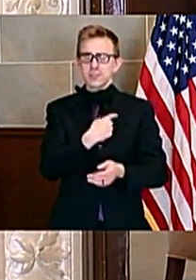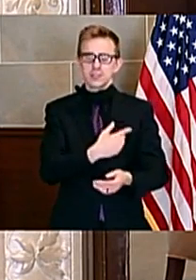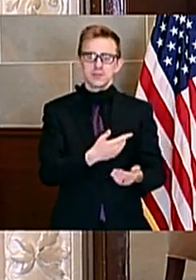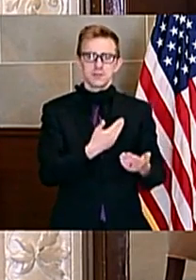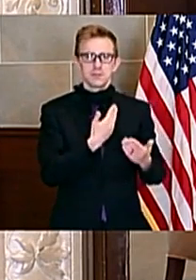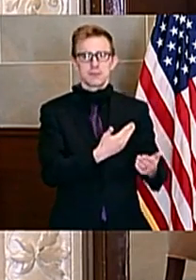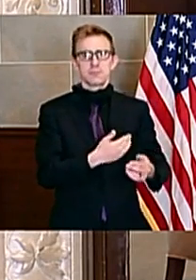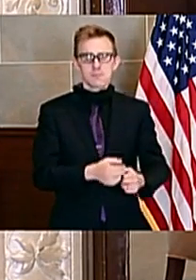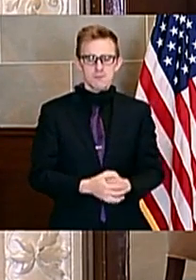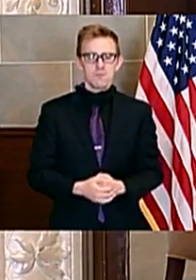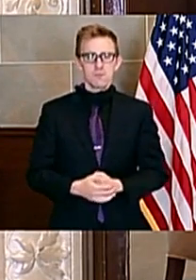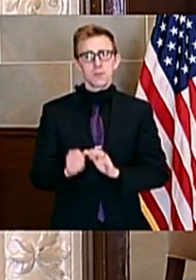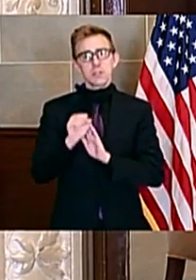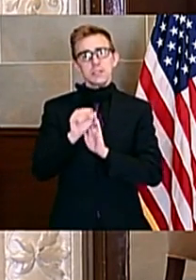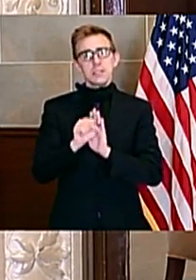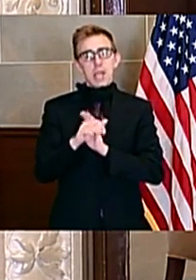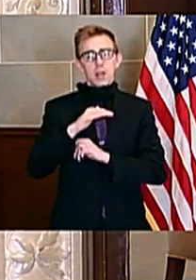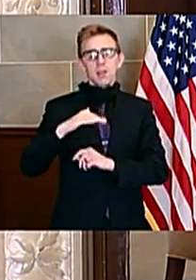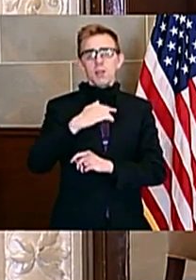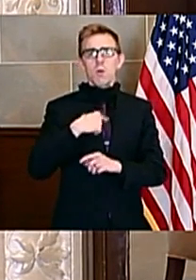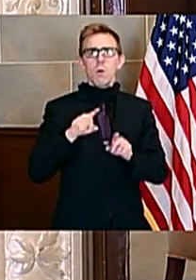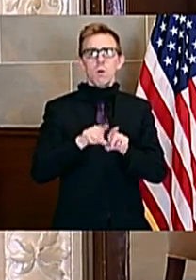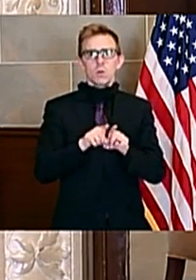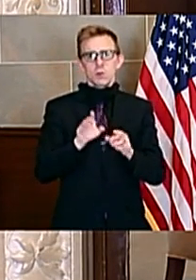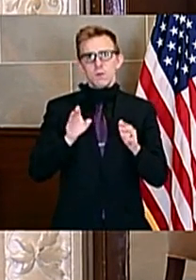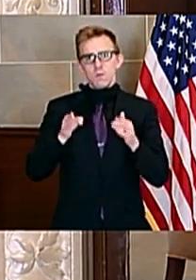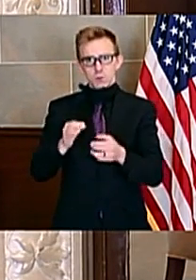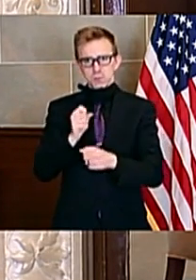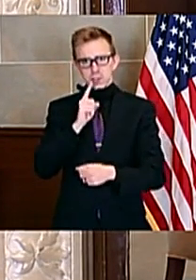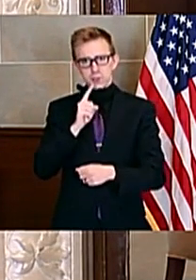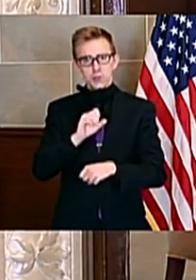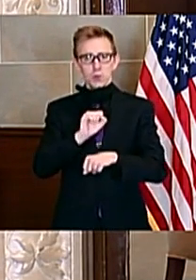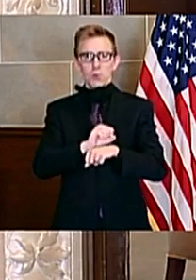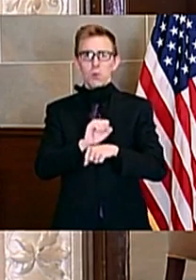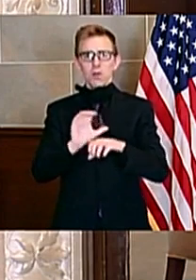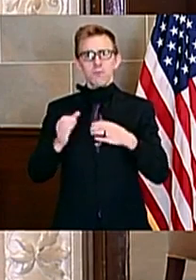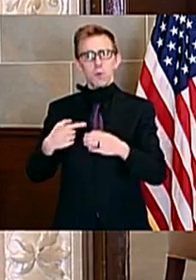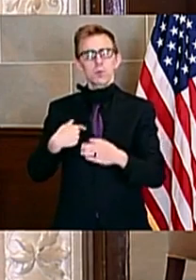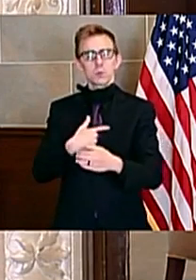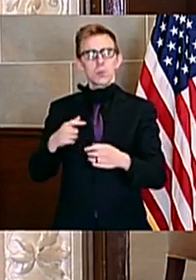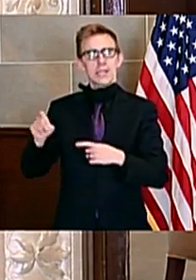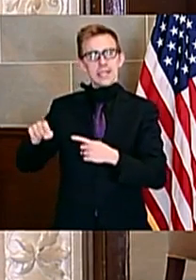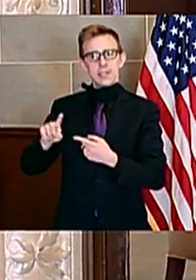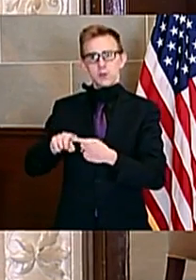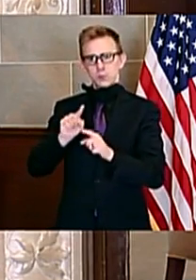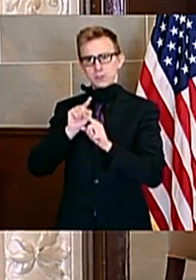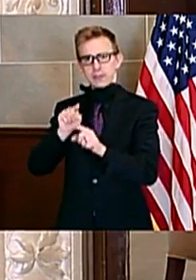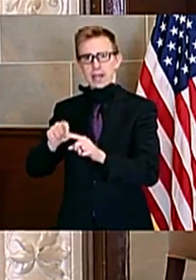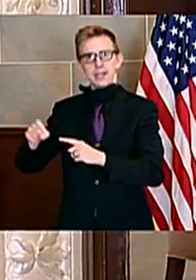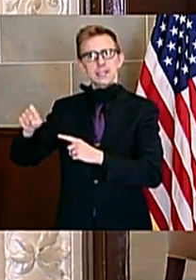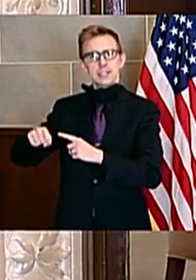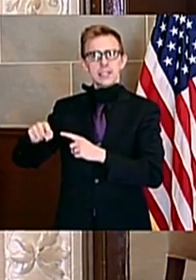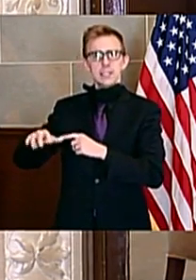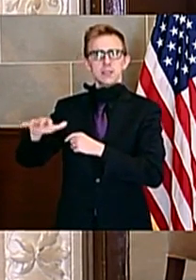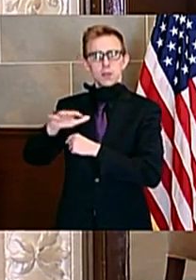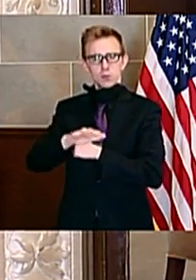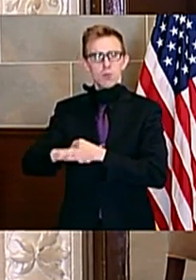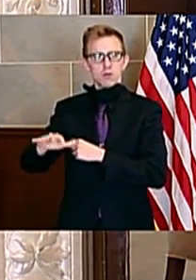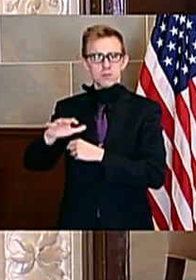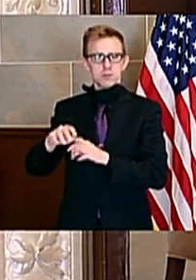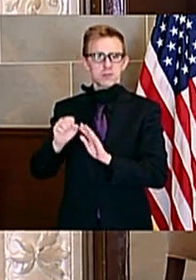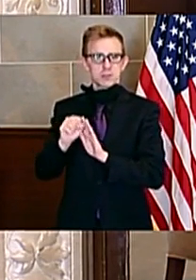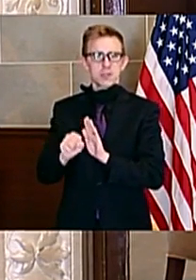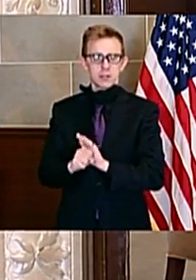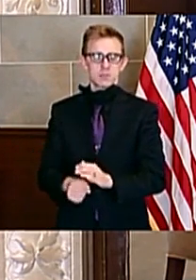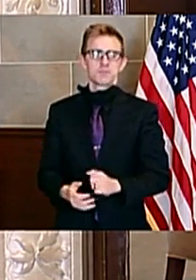At the state level, we also have been really focused on making sure we have the workforce we need to respond to the unique needs that the current situation presents.